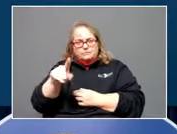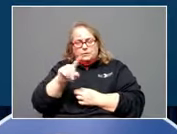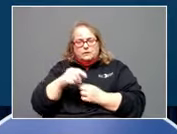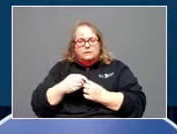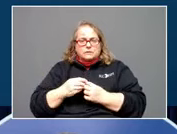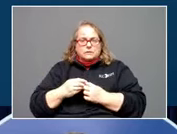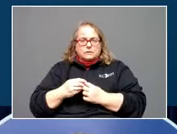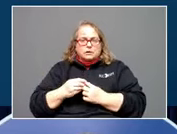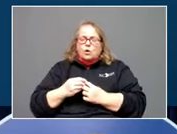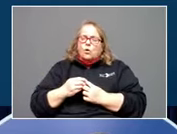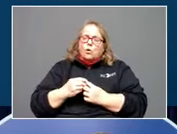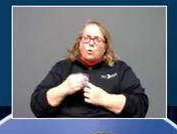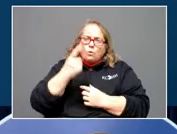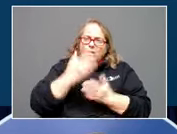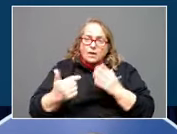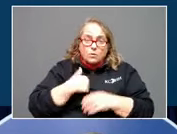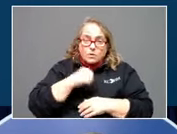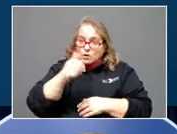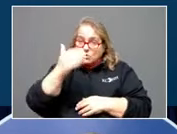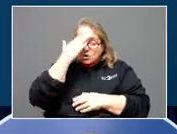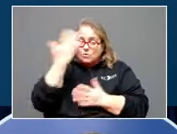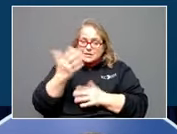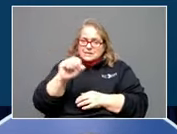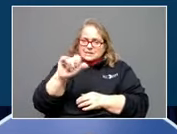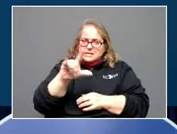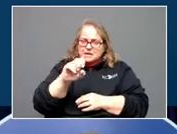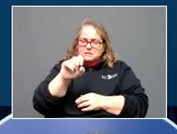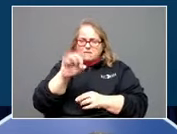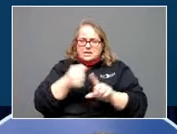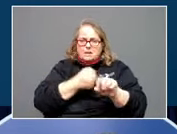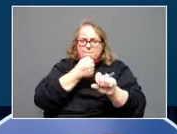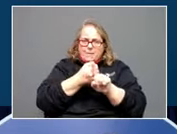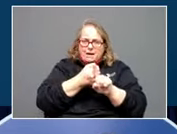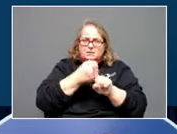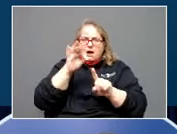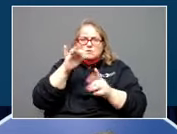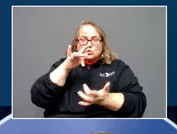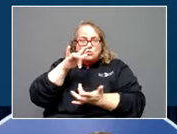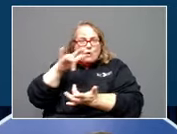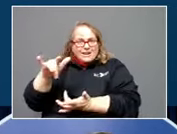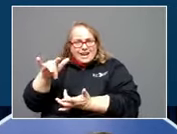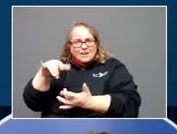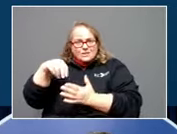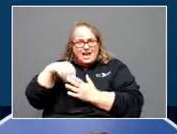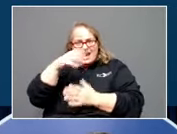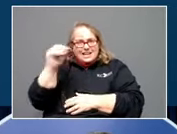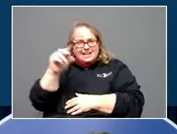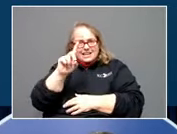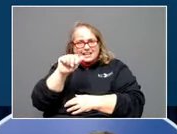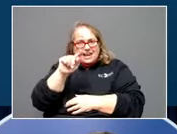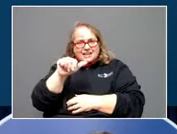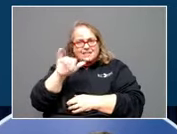don't know is the size of the impact of the tornadoes and data that we are getting.